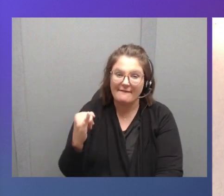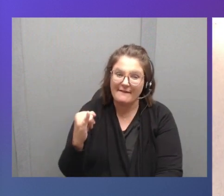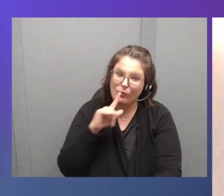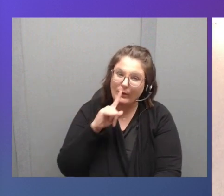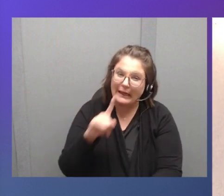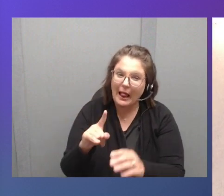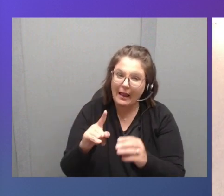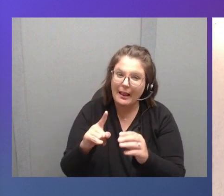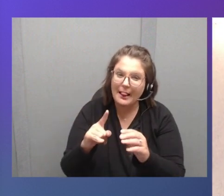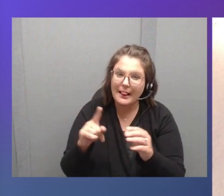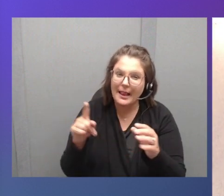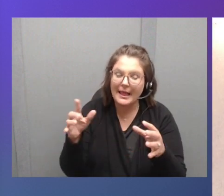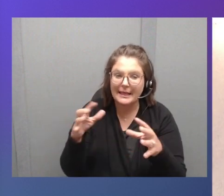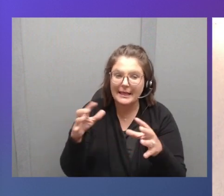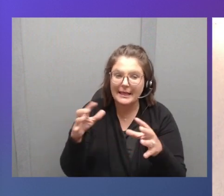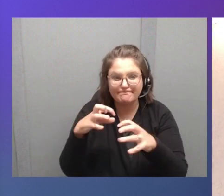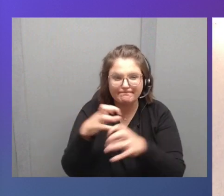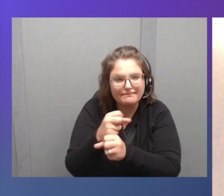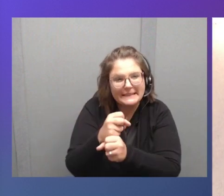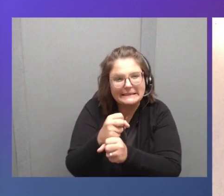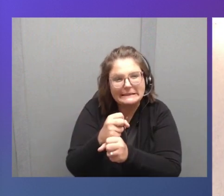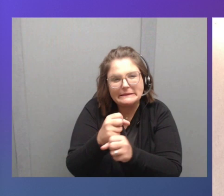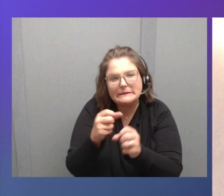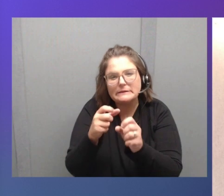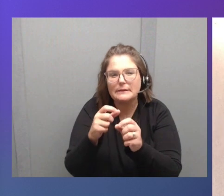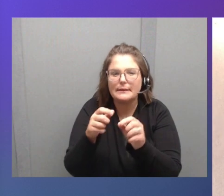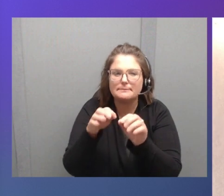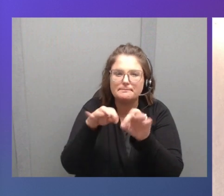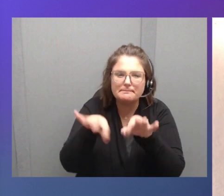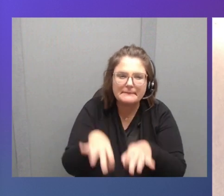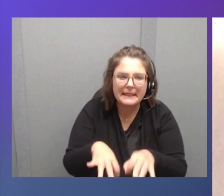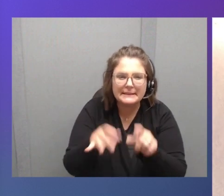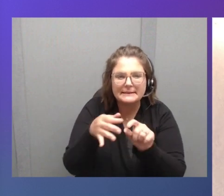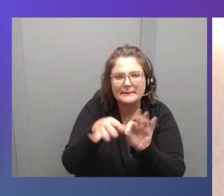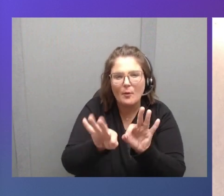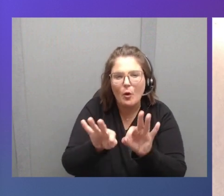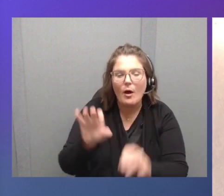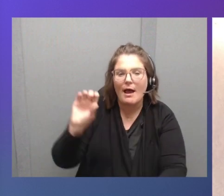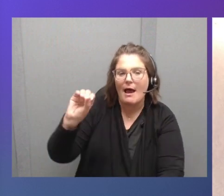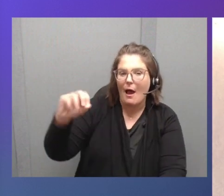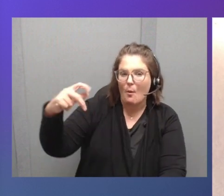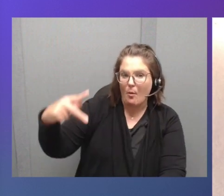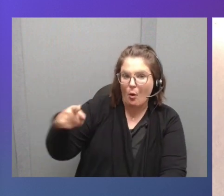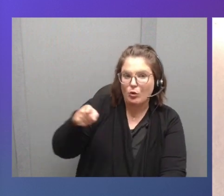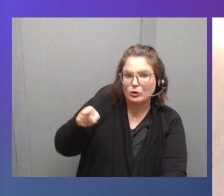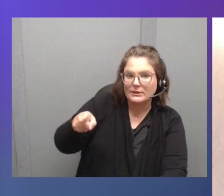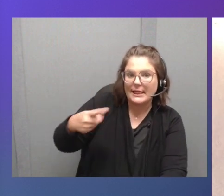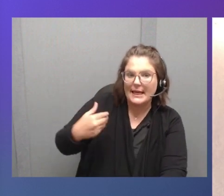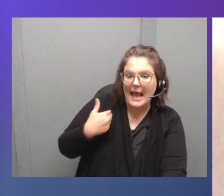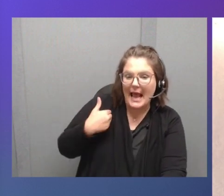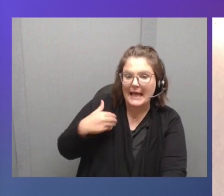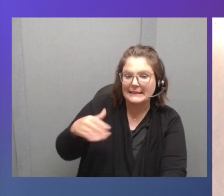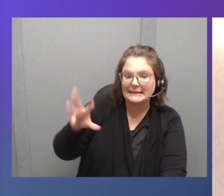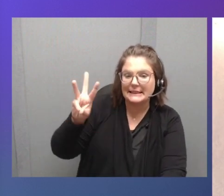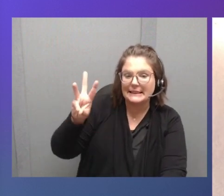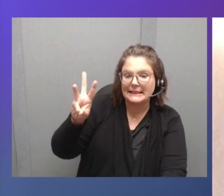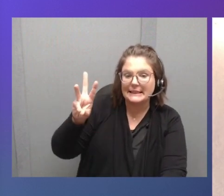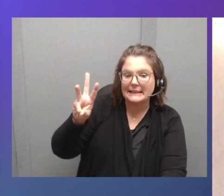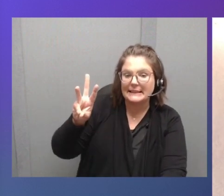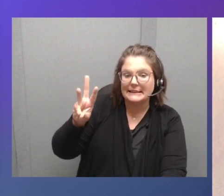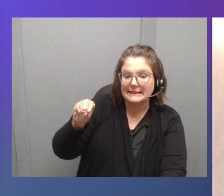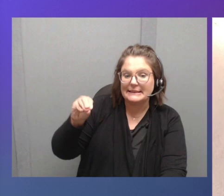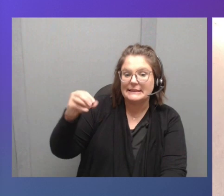outpost has CPU, GPU, and